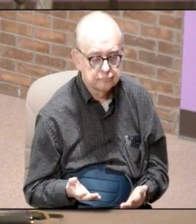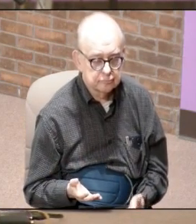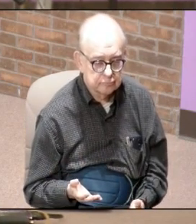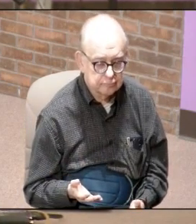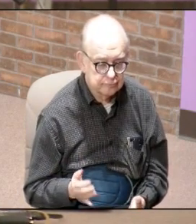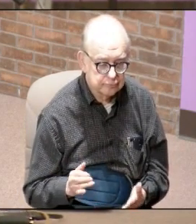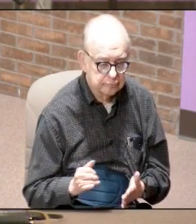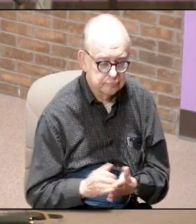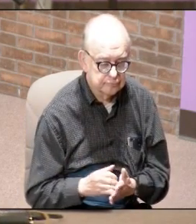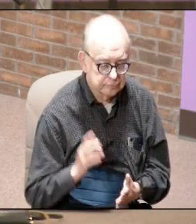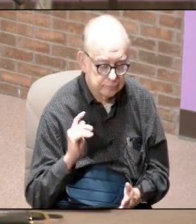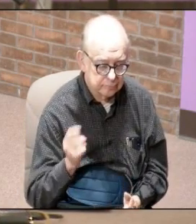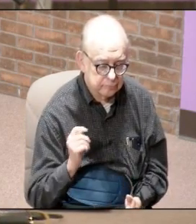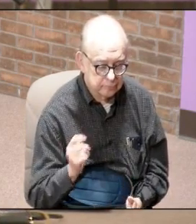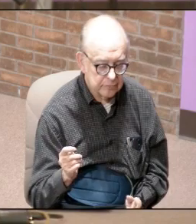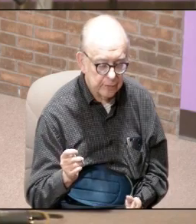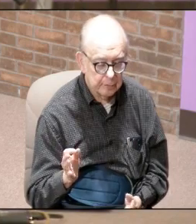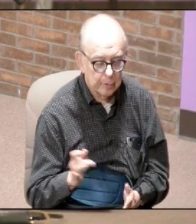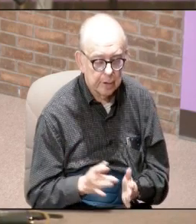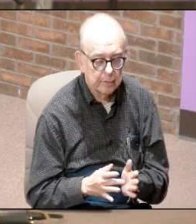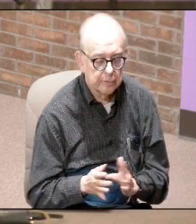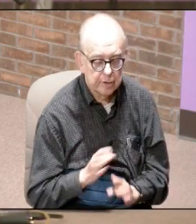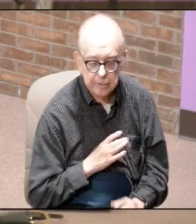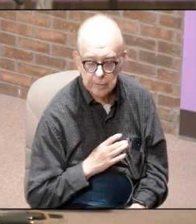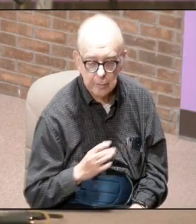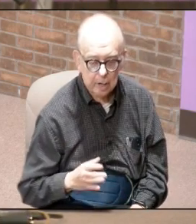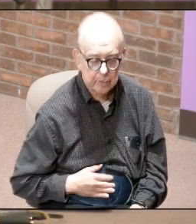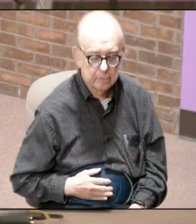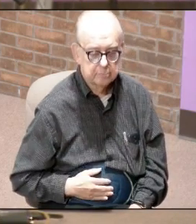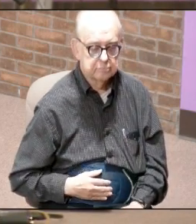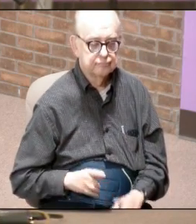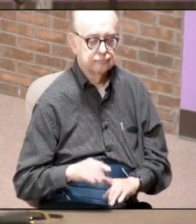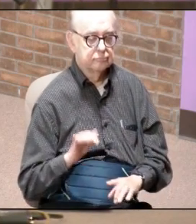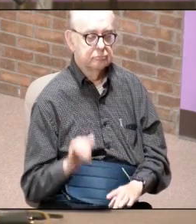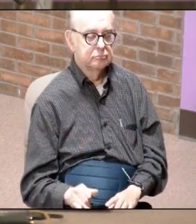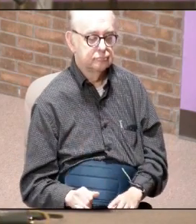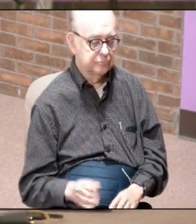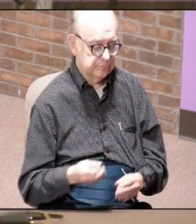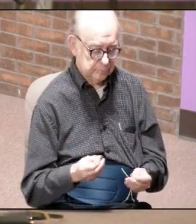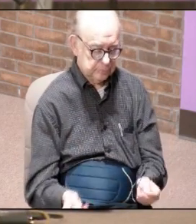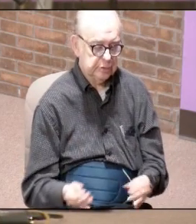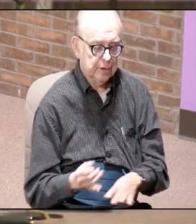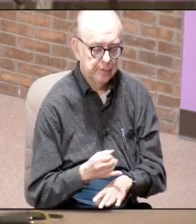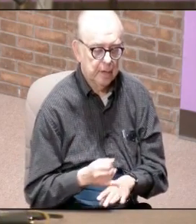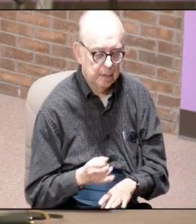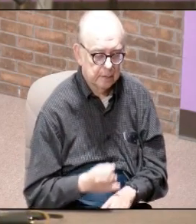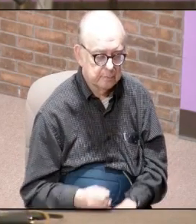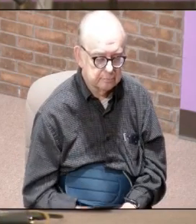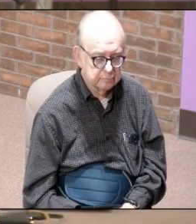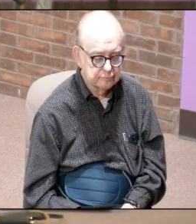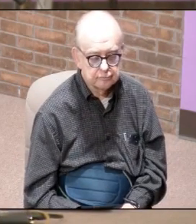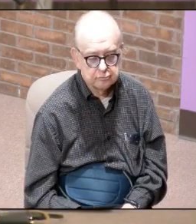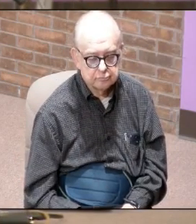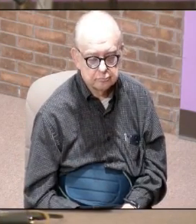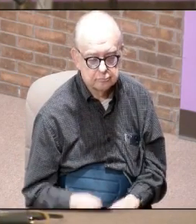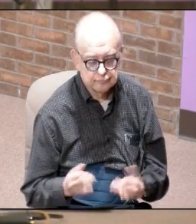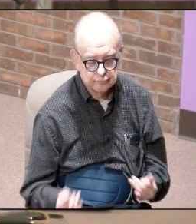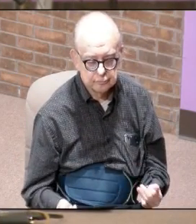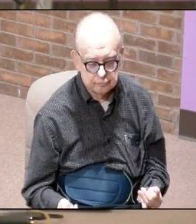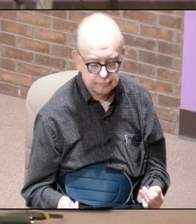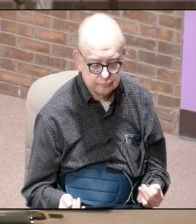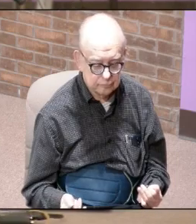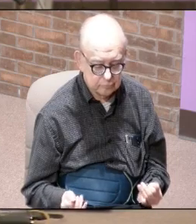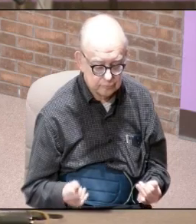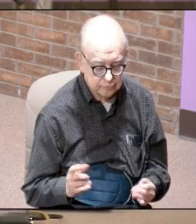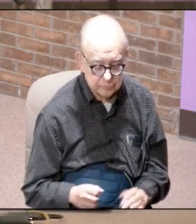that was the testimony of Jesus Christ and yet he was put there now what you